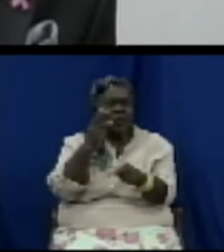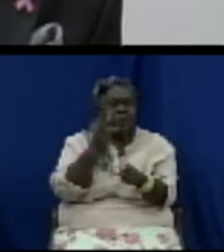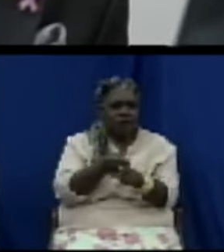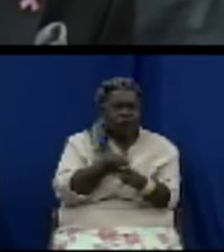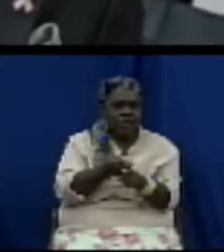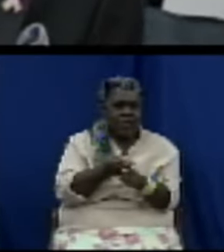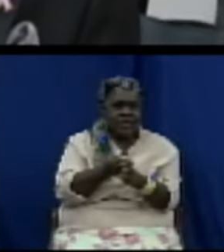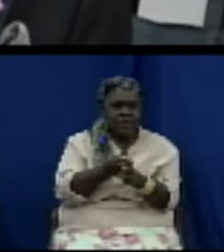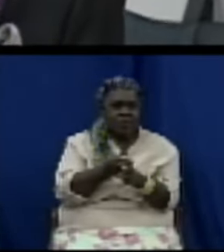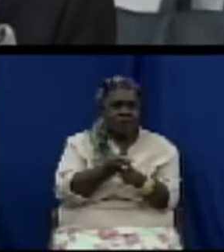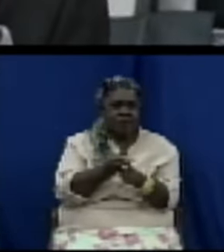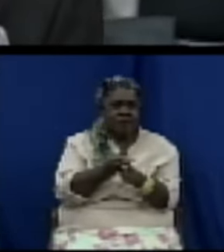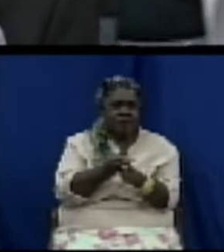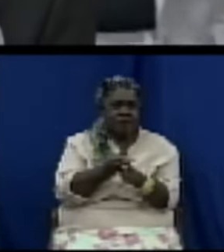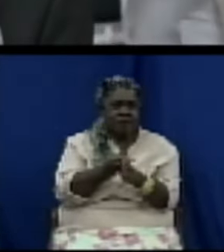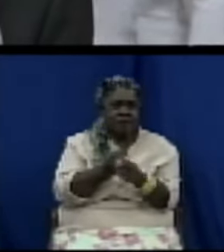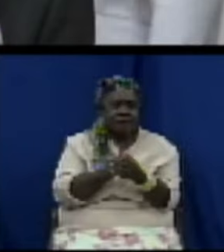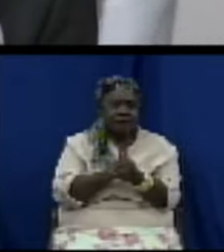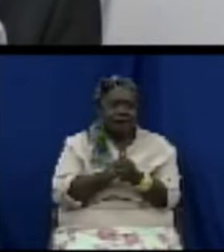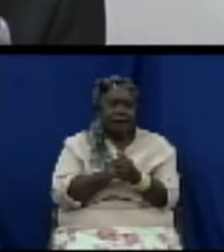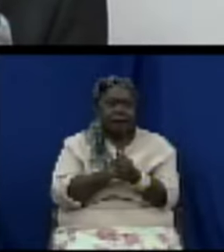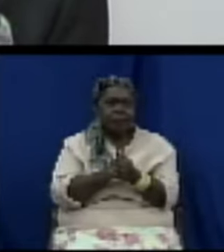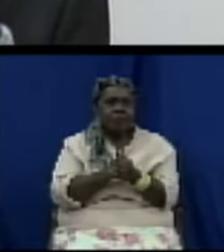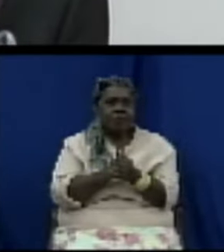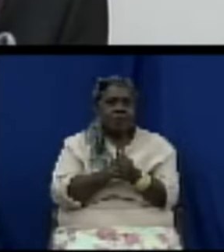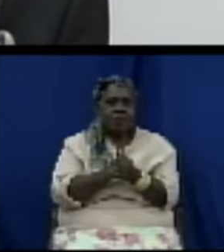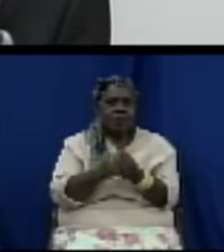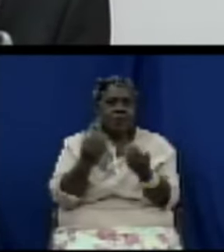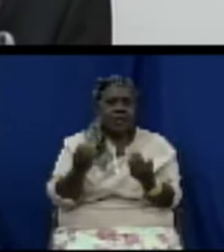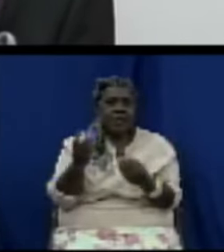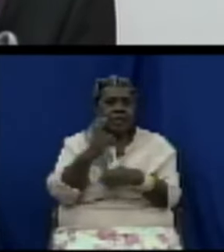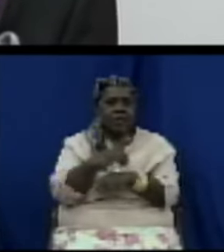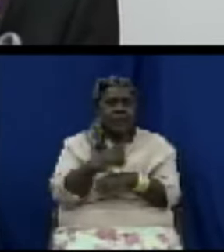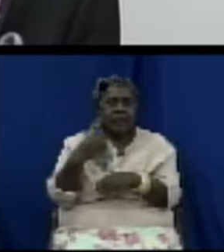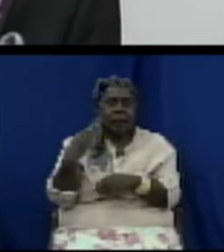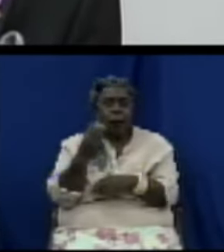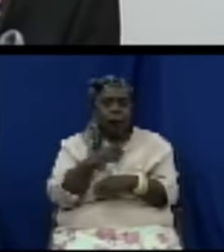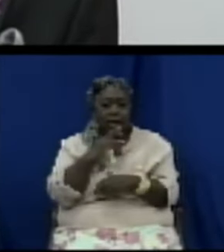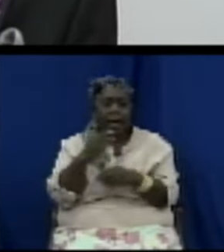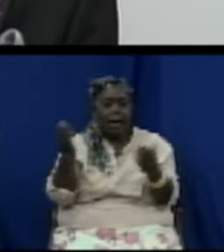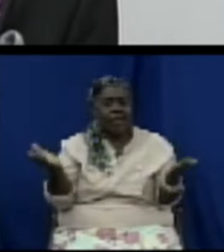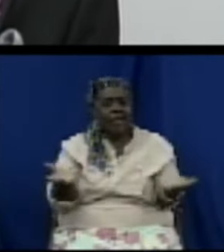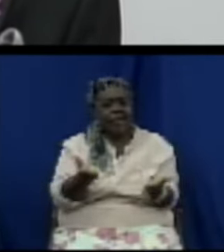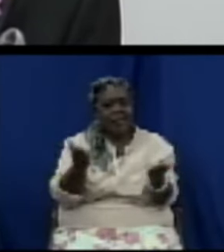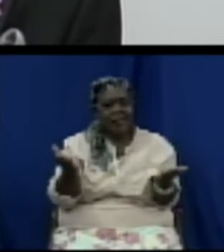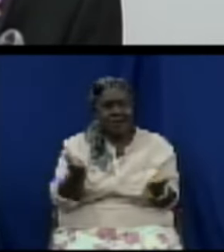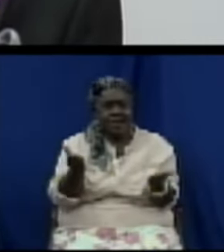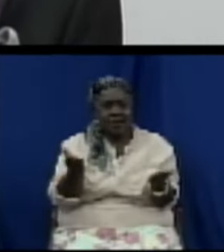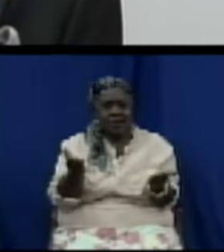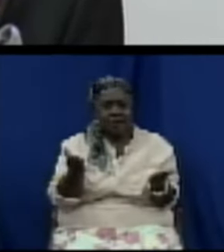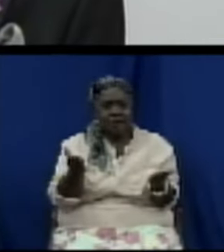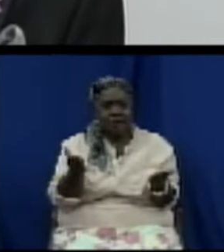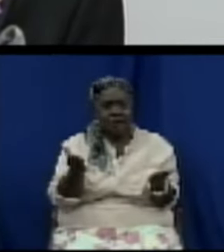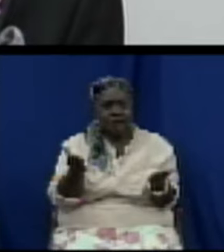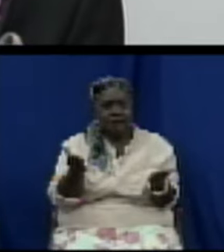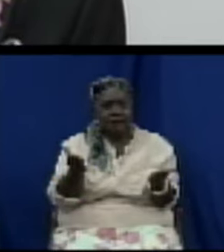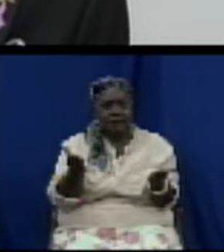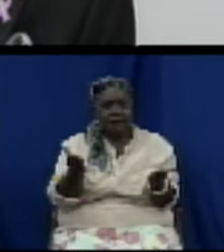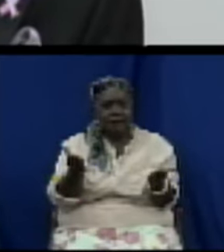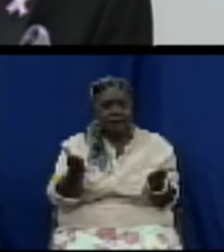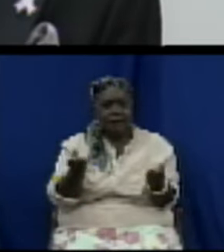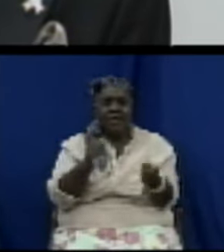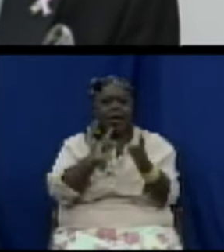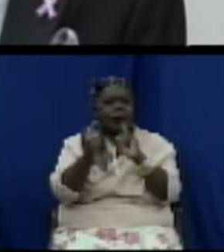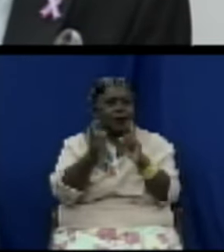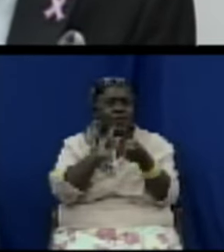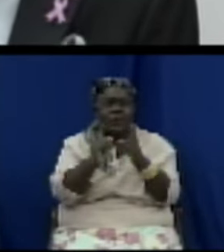efficiently Today we are here in this parliament to debate